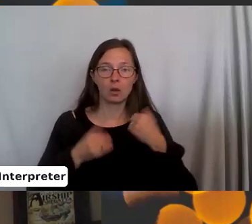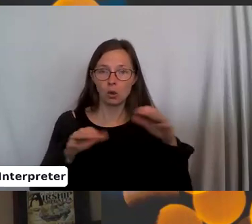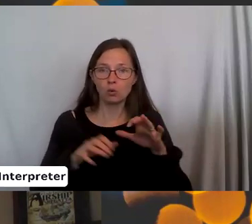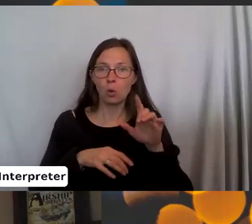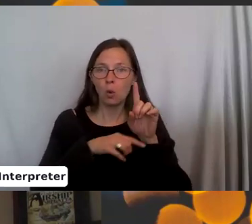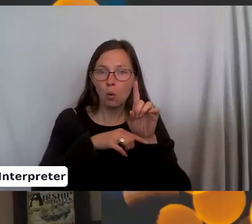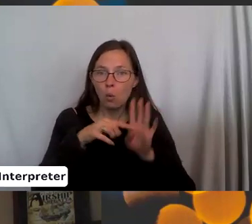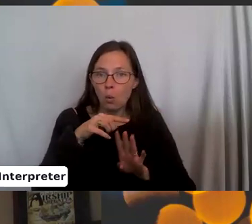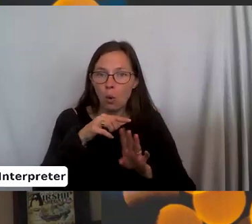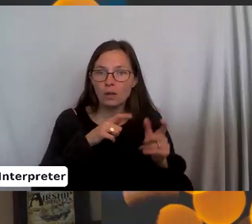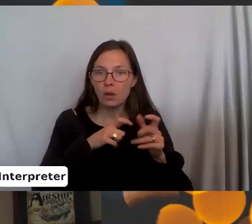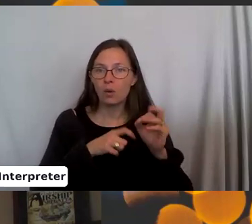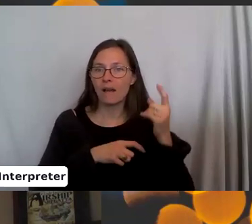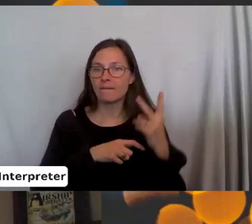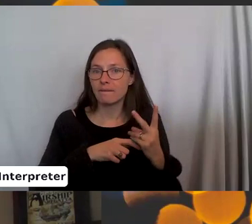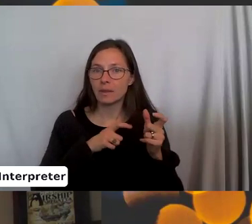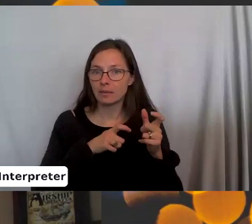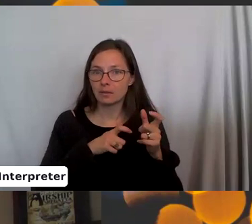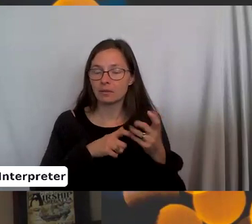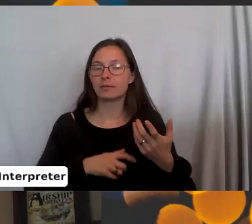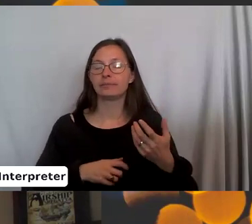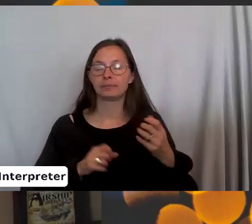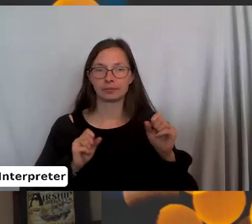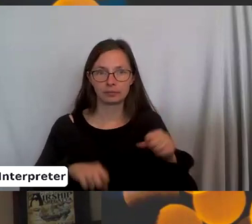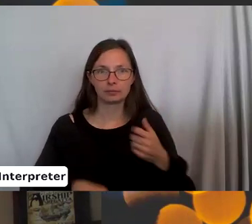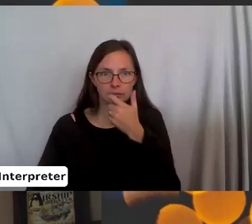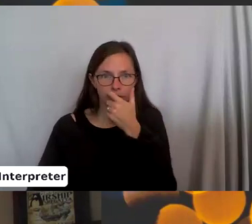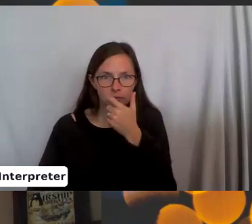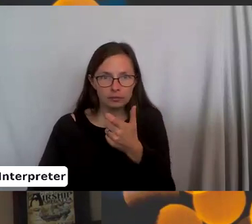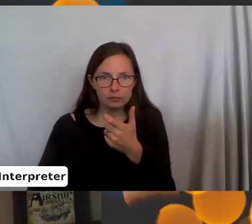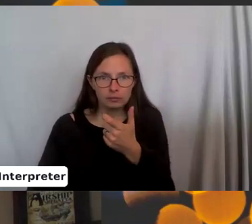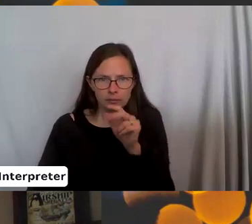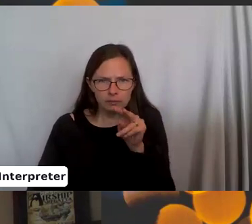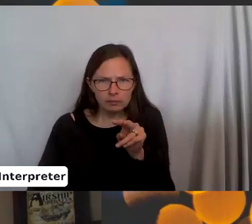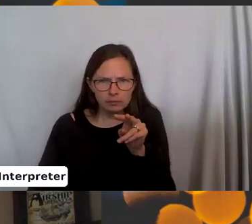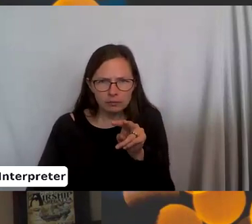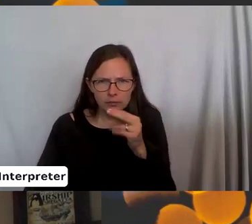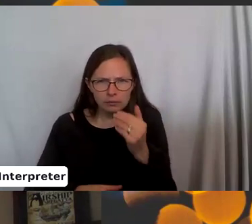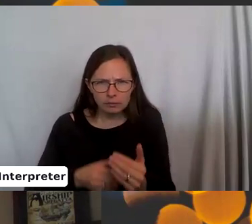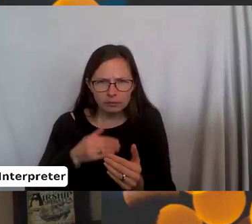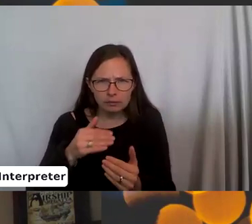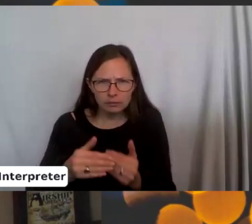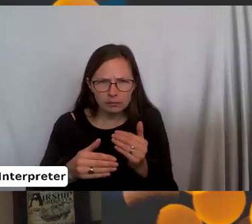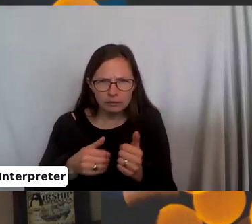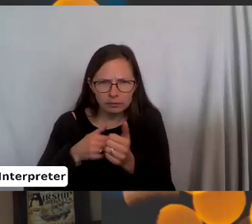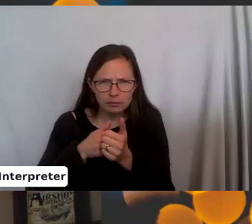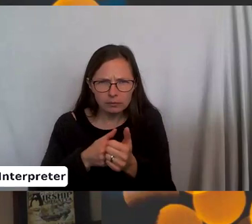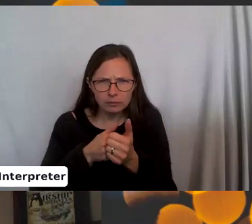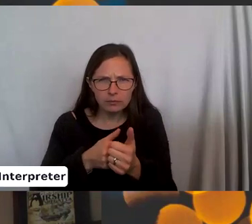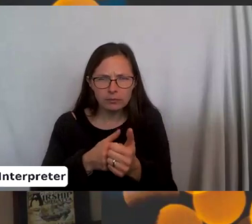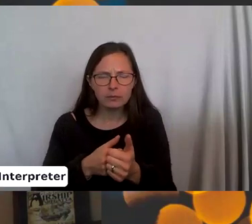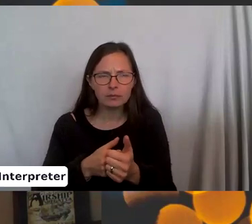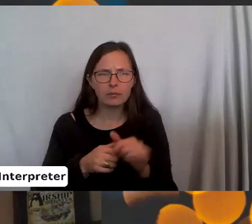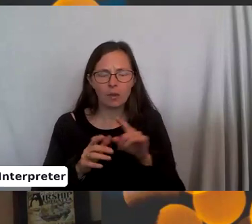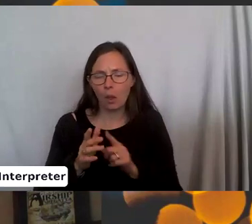or half speed. And then you can literally watch if you're trying to like work through that, kind of like pushing through